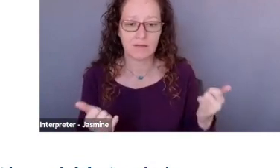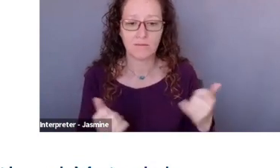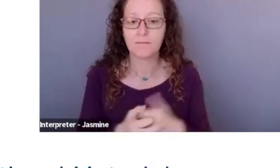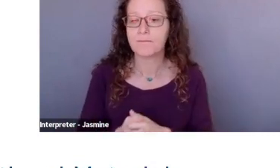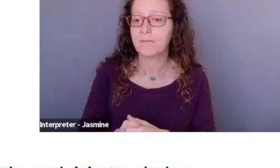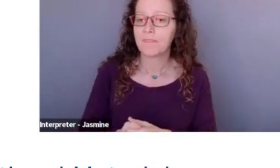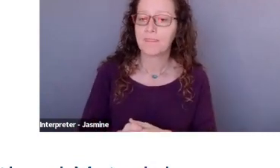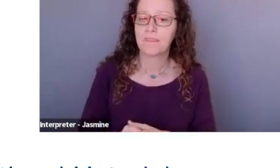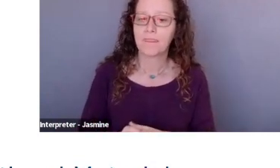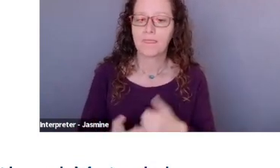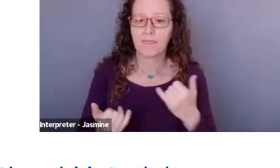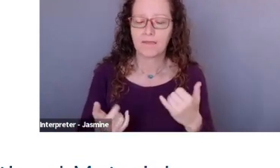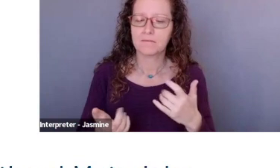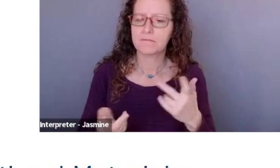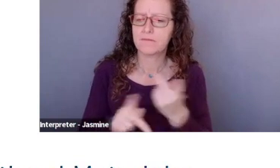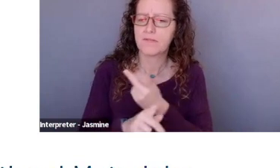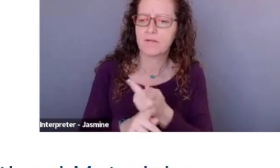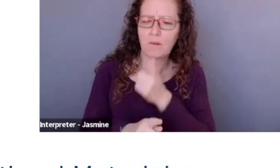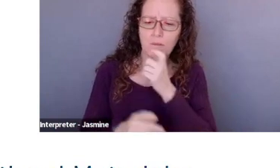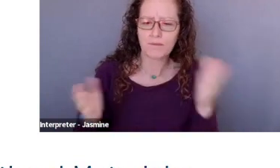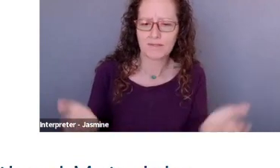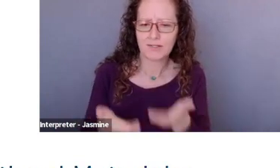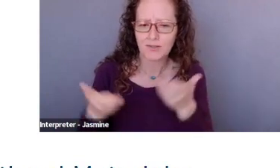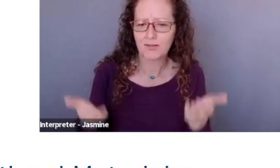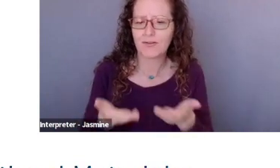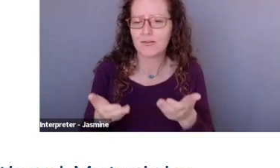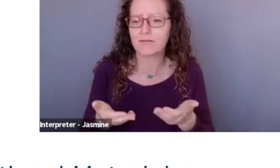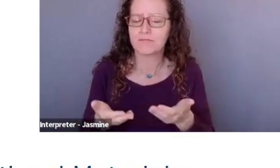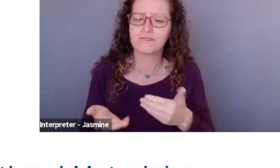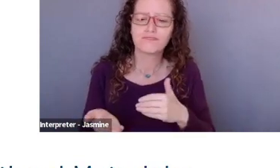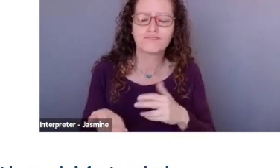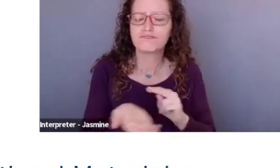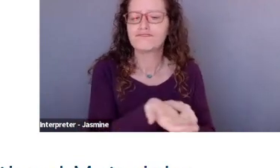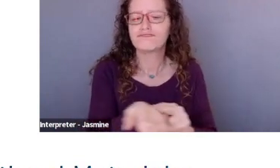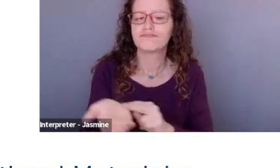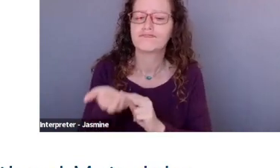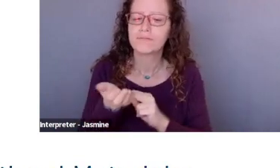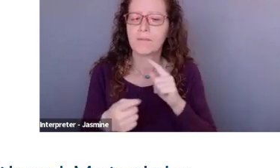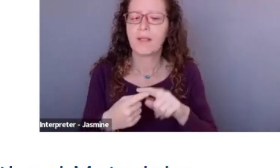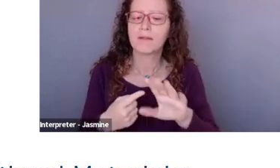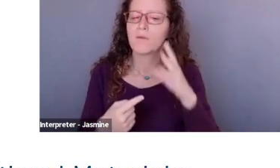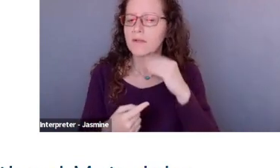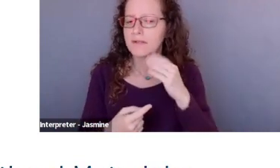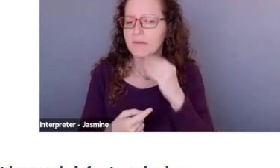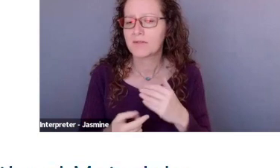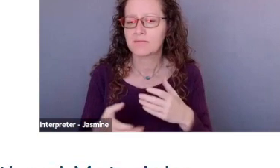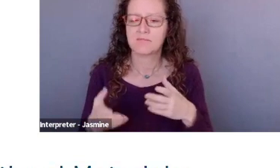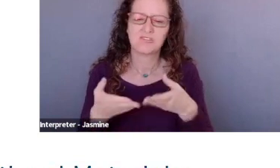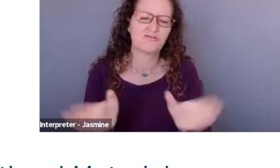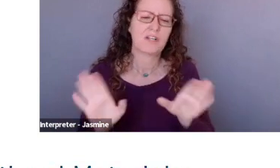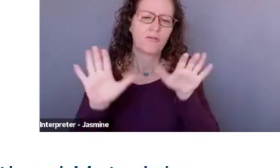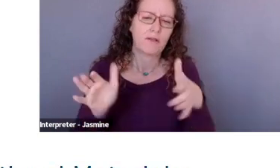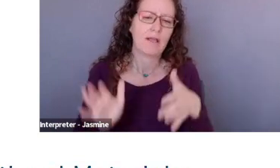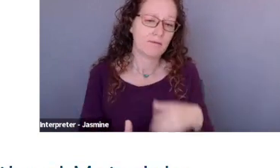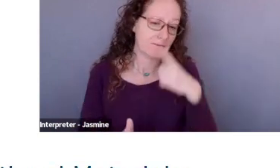So this is just to get a sense of who's in the room and, you know, what your experiences are. So these are just some general categories. If you